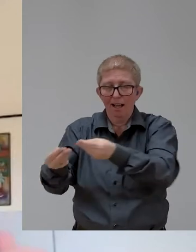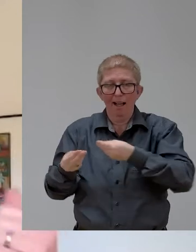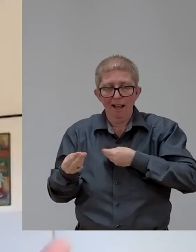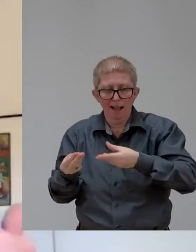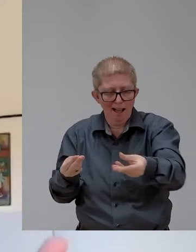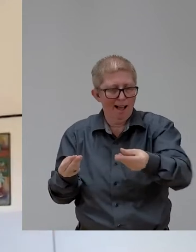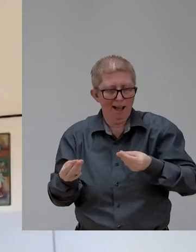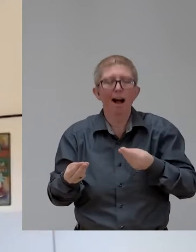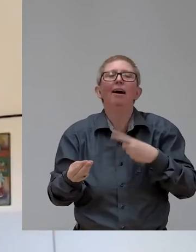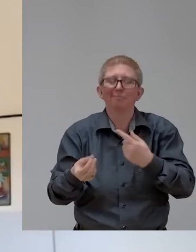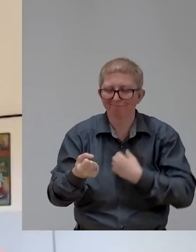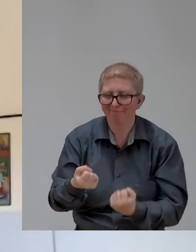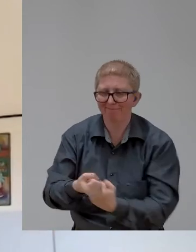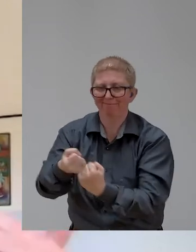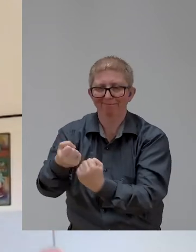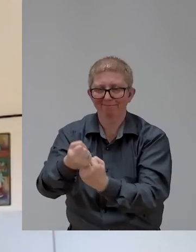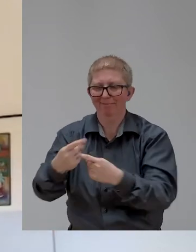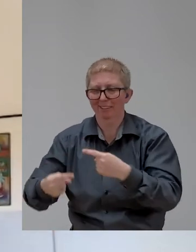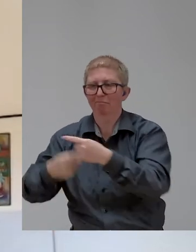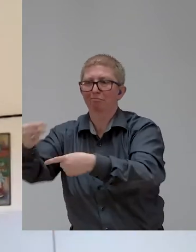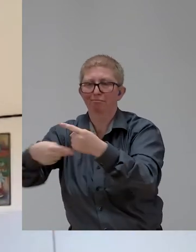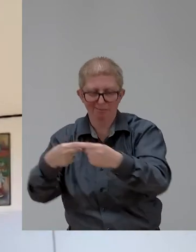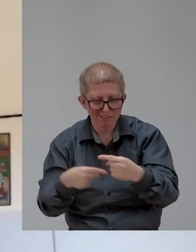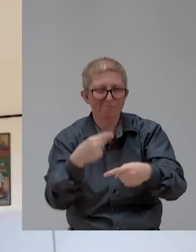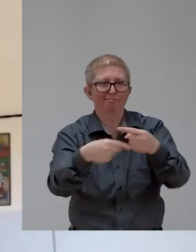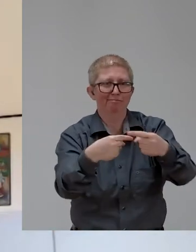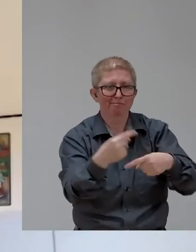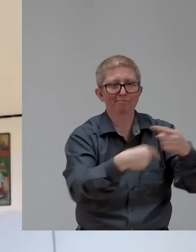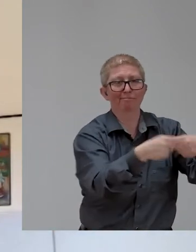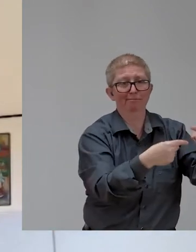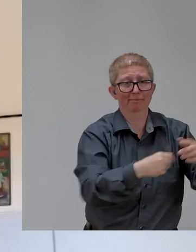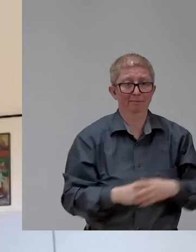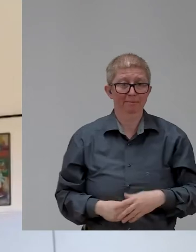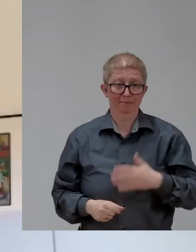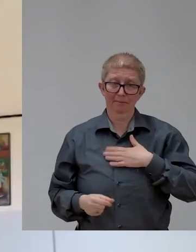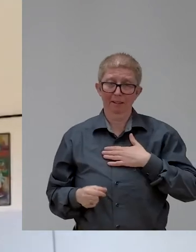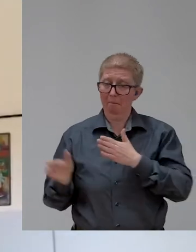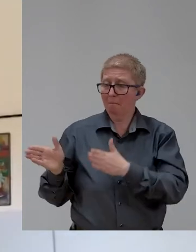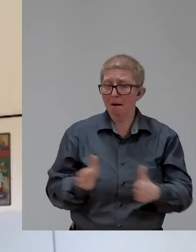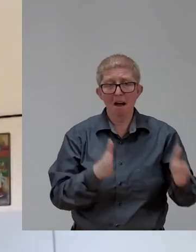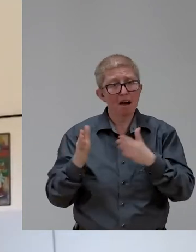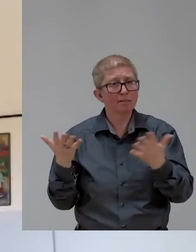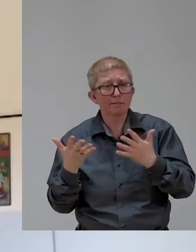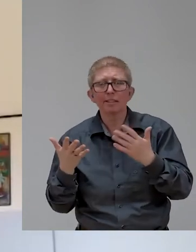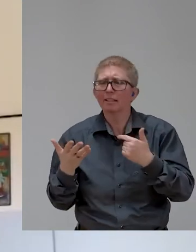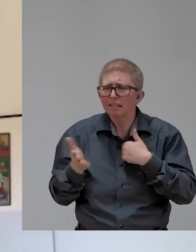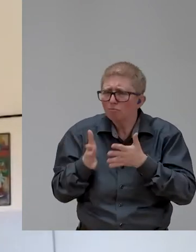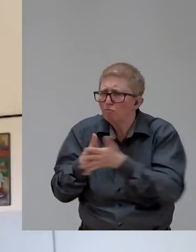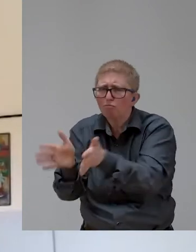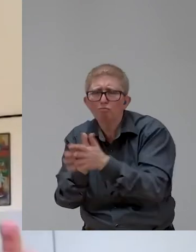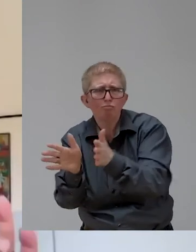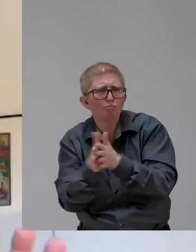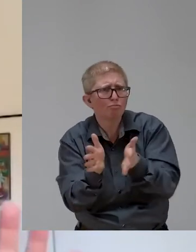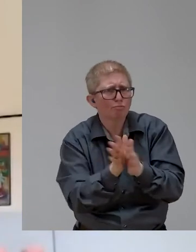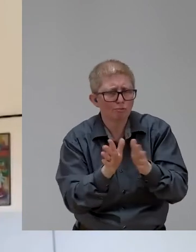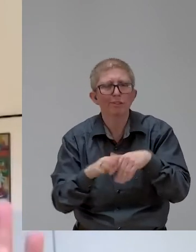share your plan, but allow other stakeholders to show you what they want to do within their part of the business. And my last tip, and I'm really sorry, I have to jump